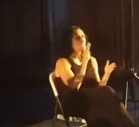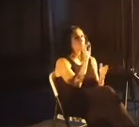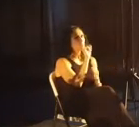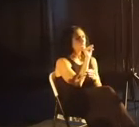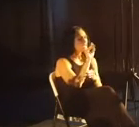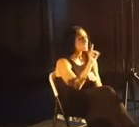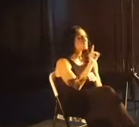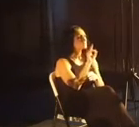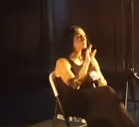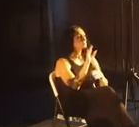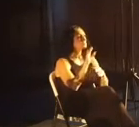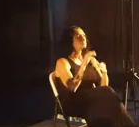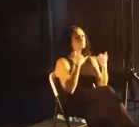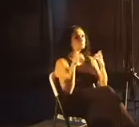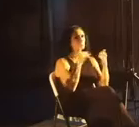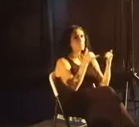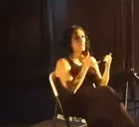plays.